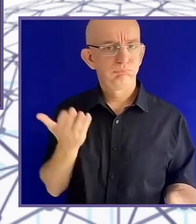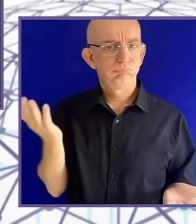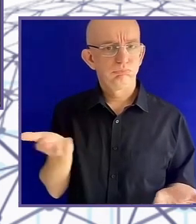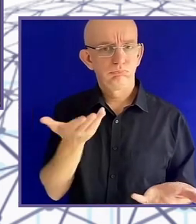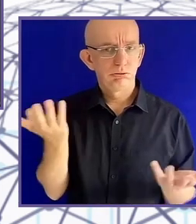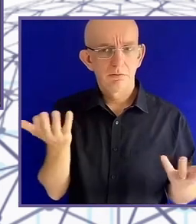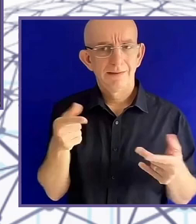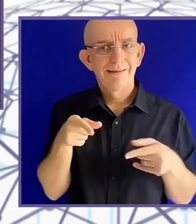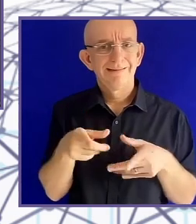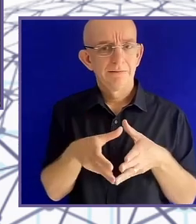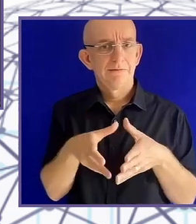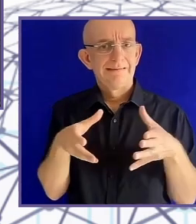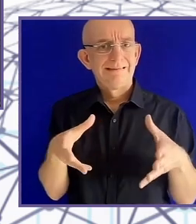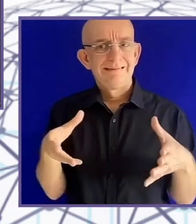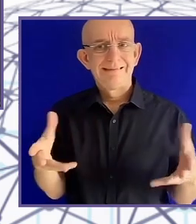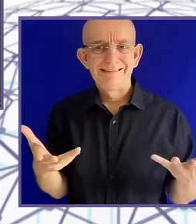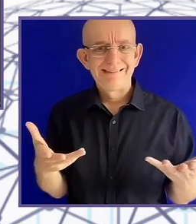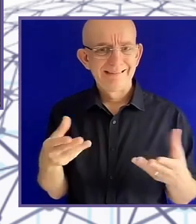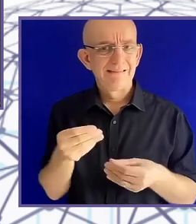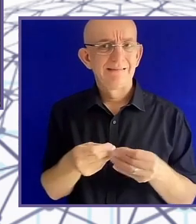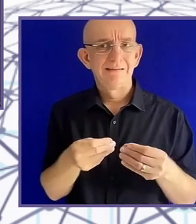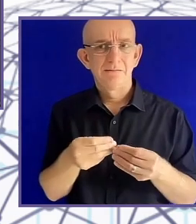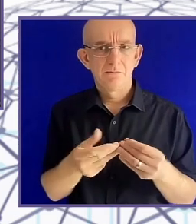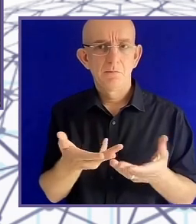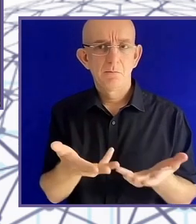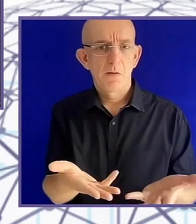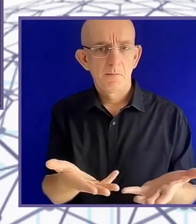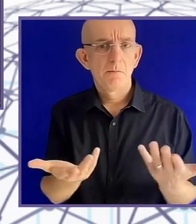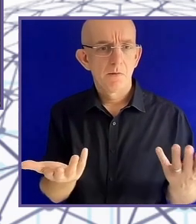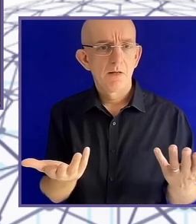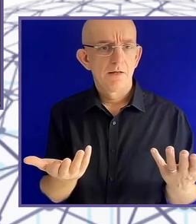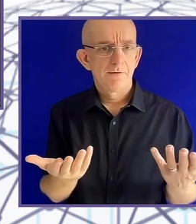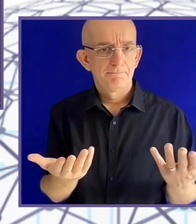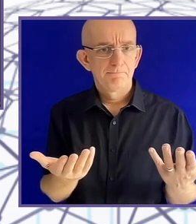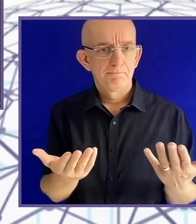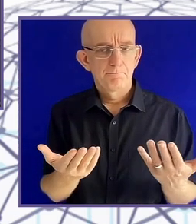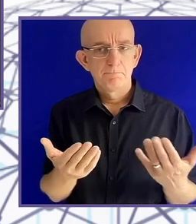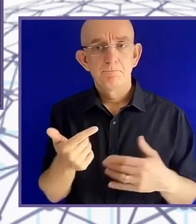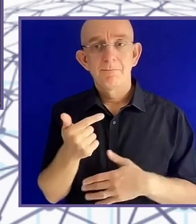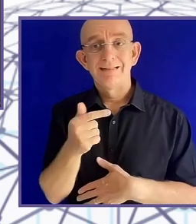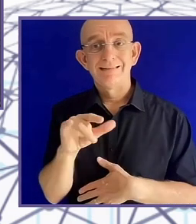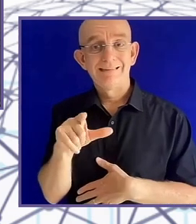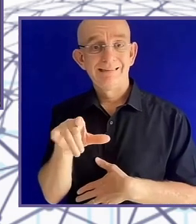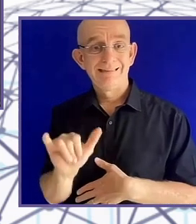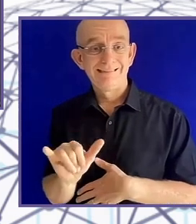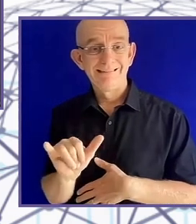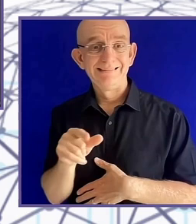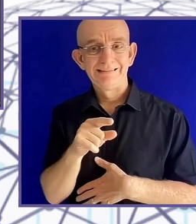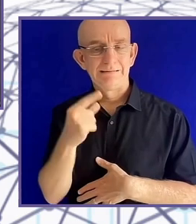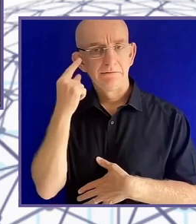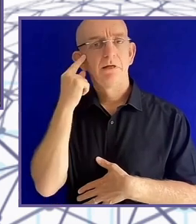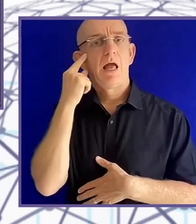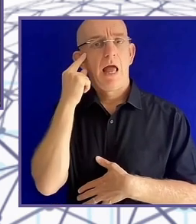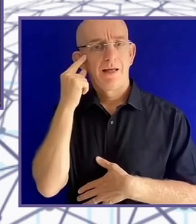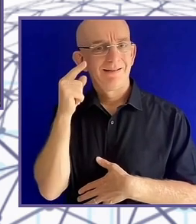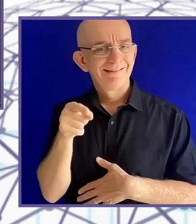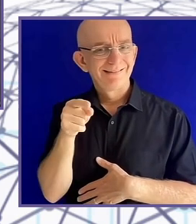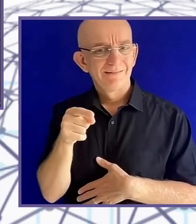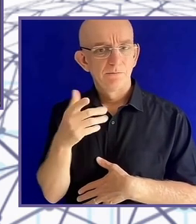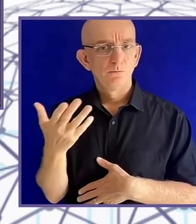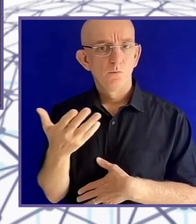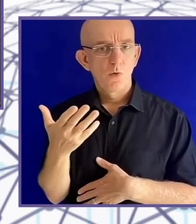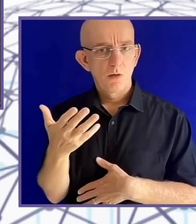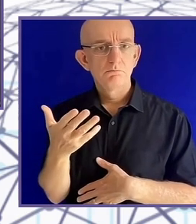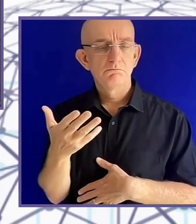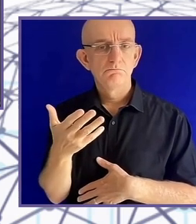he realized this eureka moment was a post-it note on his desk. And he then tried to recreate the post-it note in